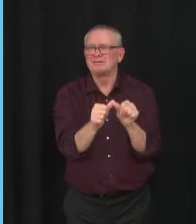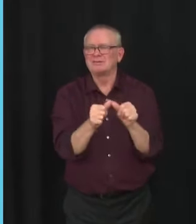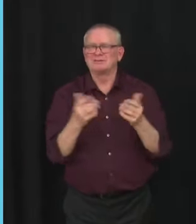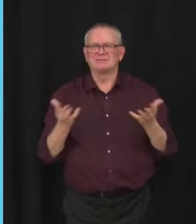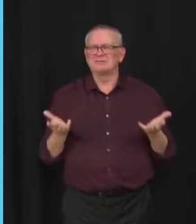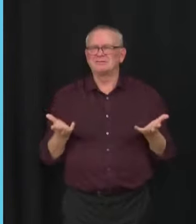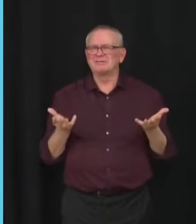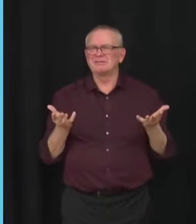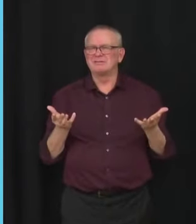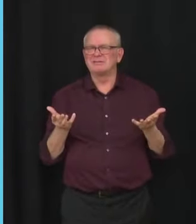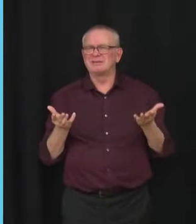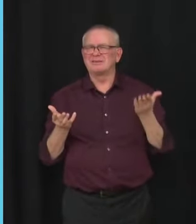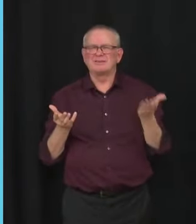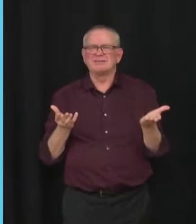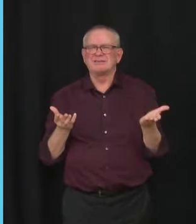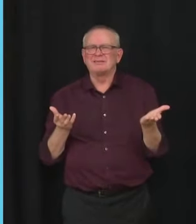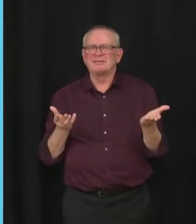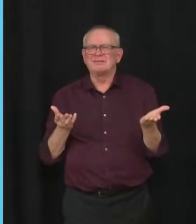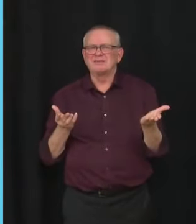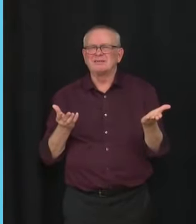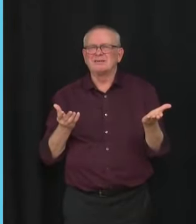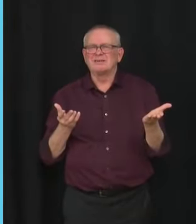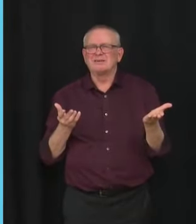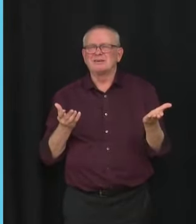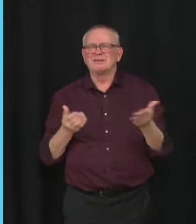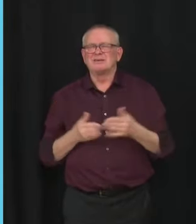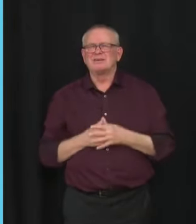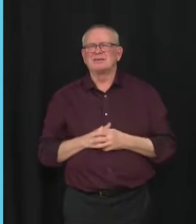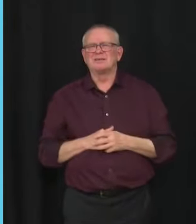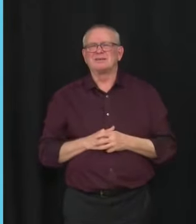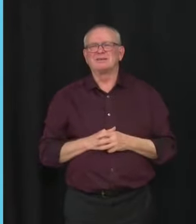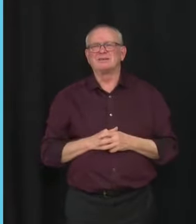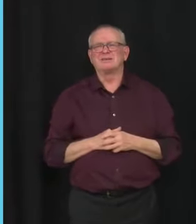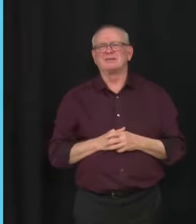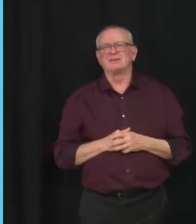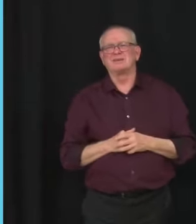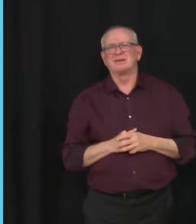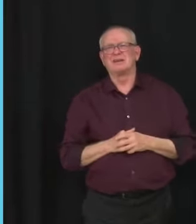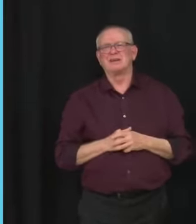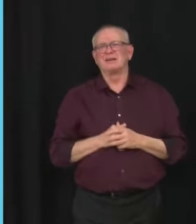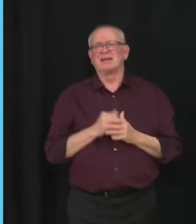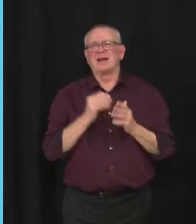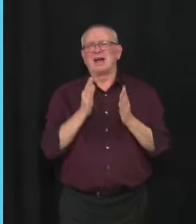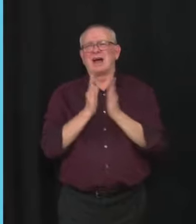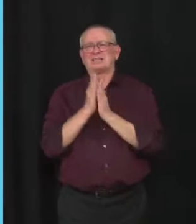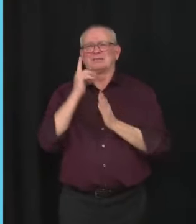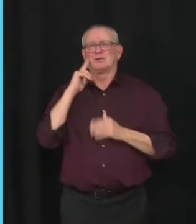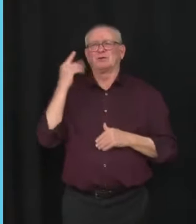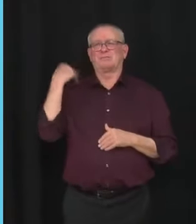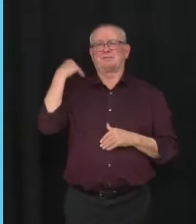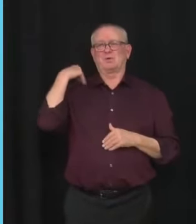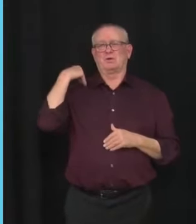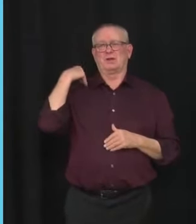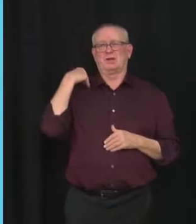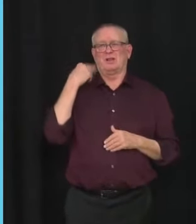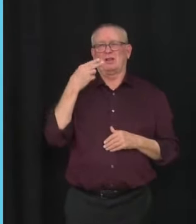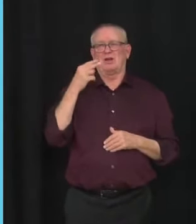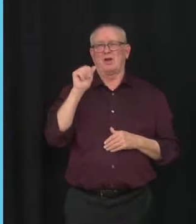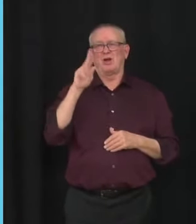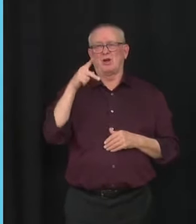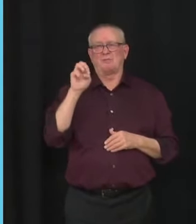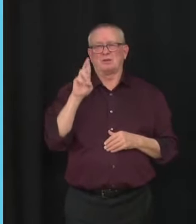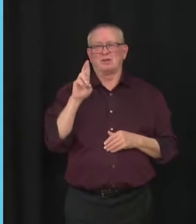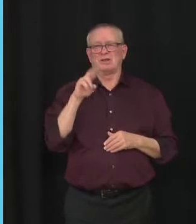guy who called for his political opponent, Stephen Harper, the Prime Minister, to be thrown in jail. He said in